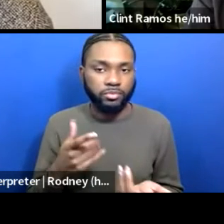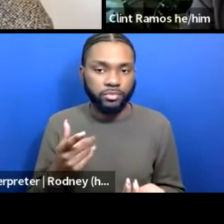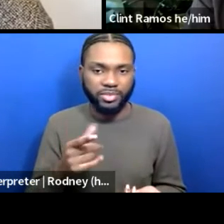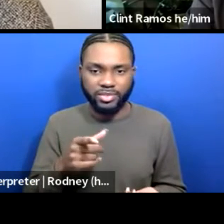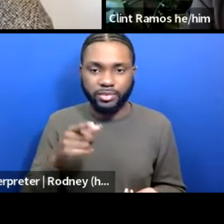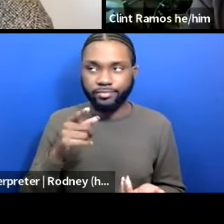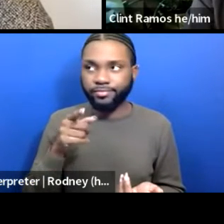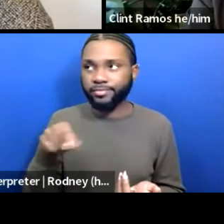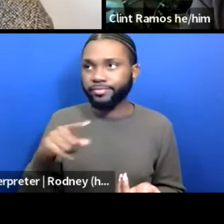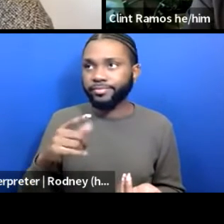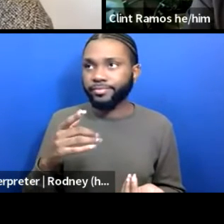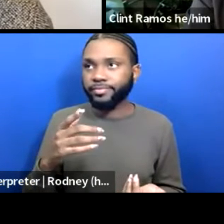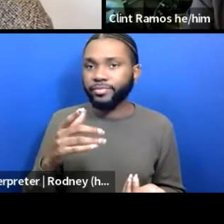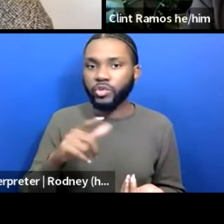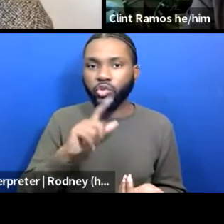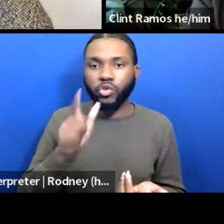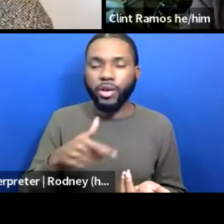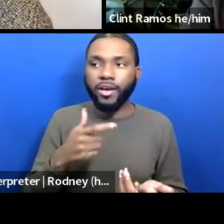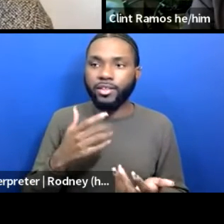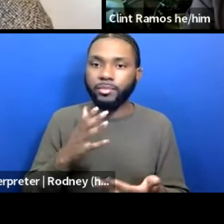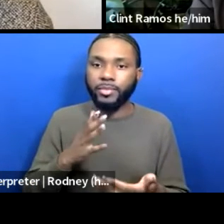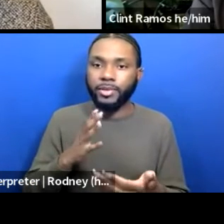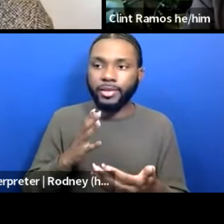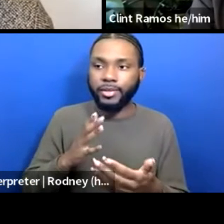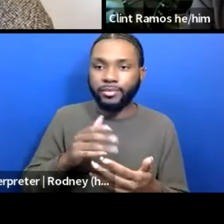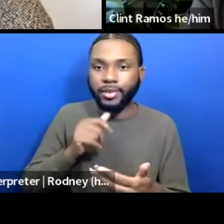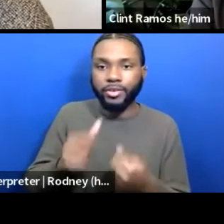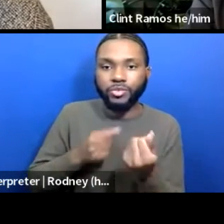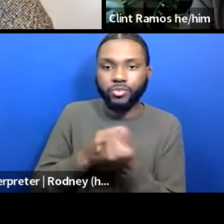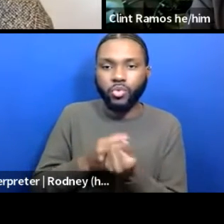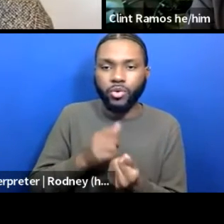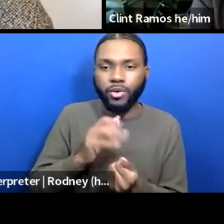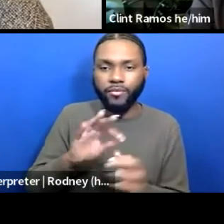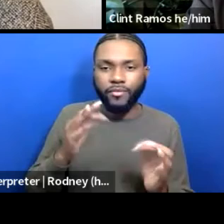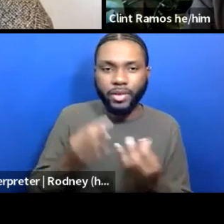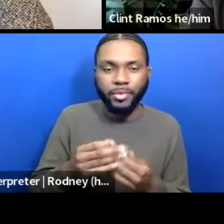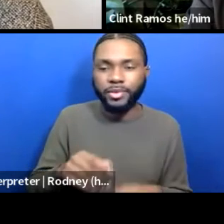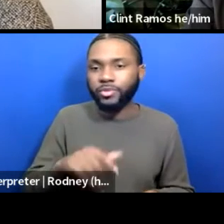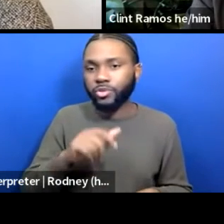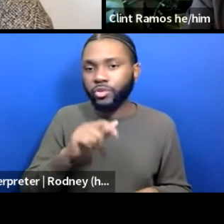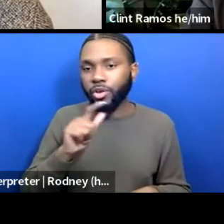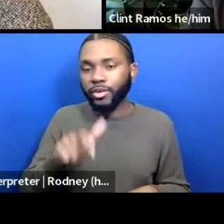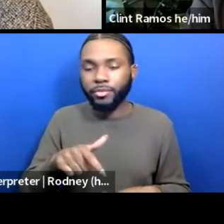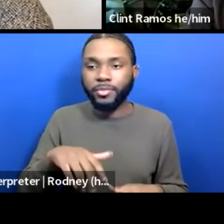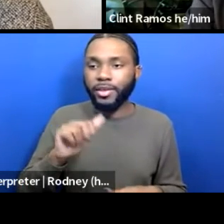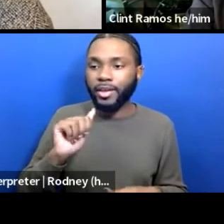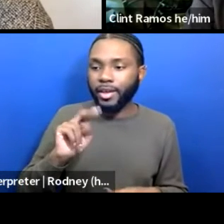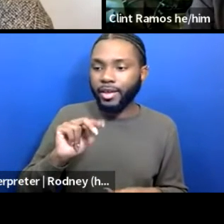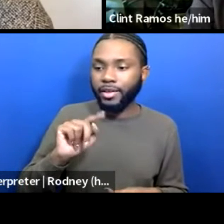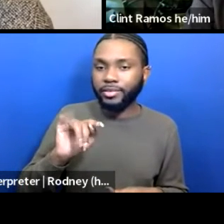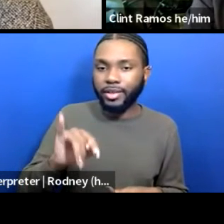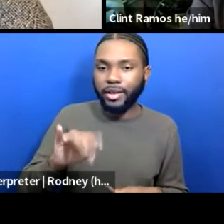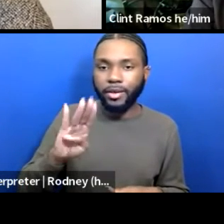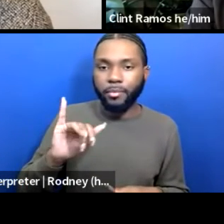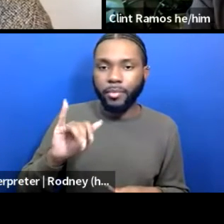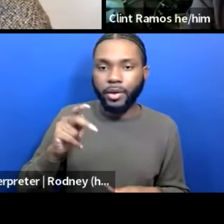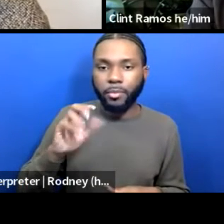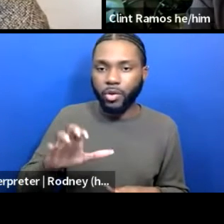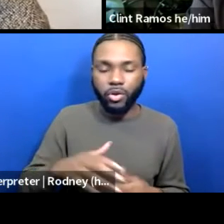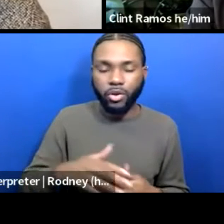be anti-family. does not have to be anti-BIPOC. does not have to be anti